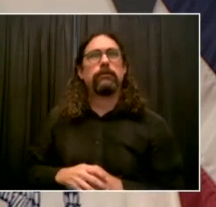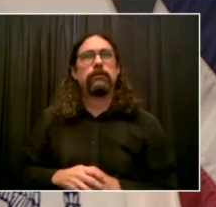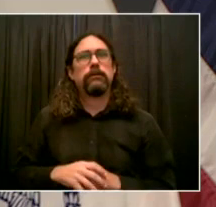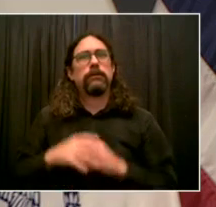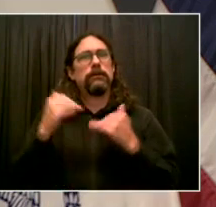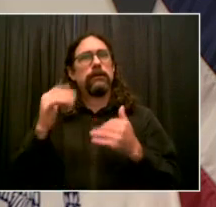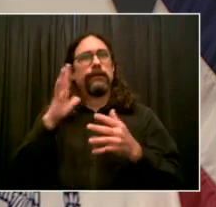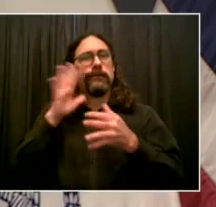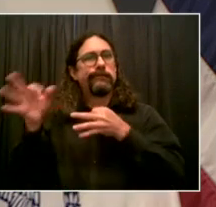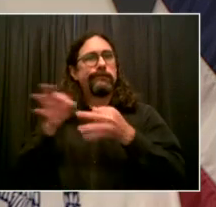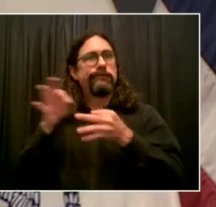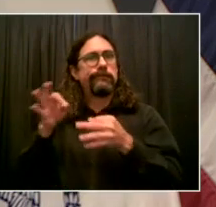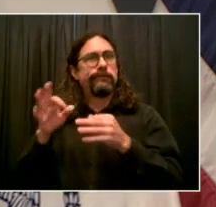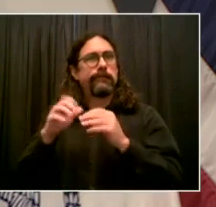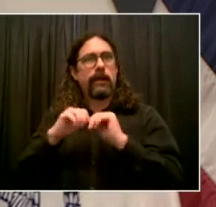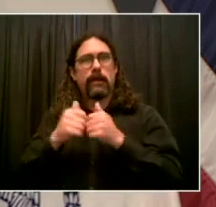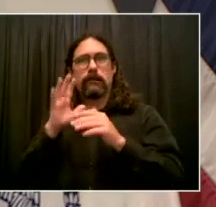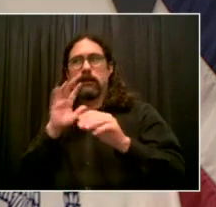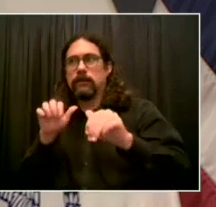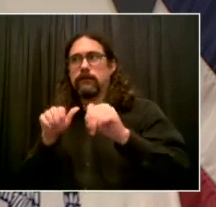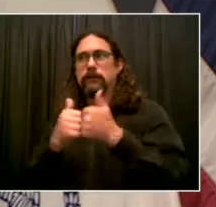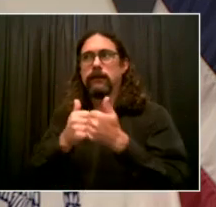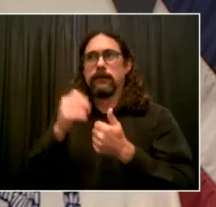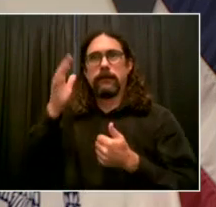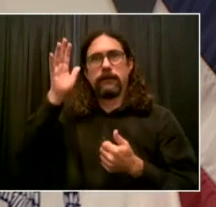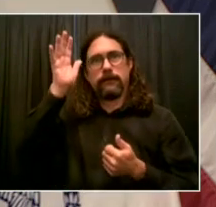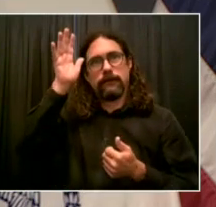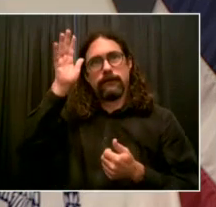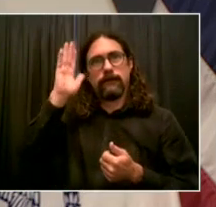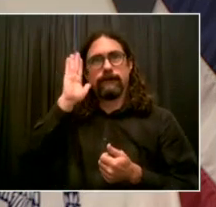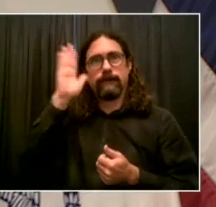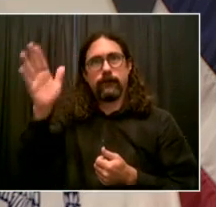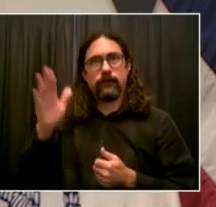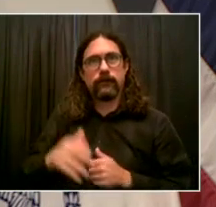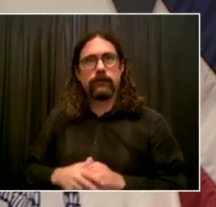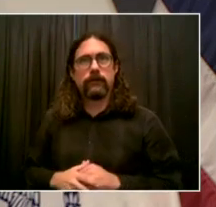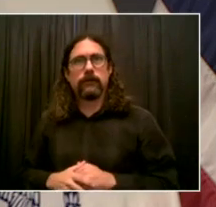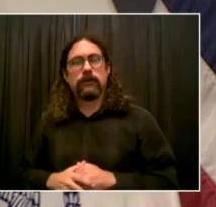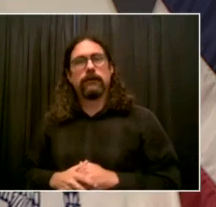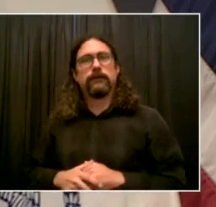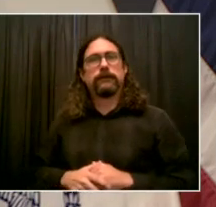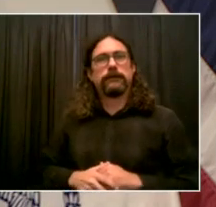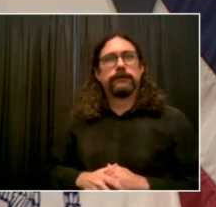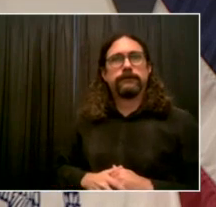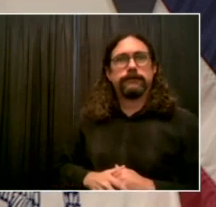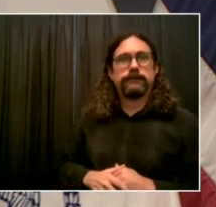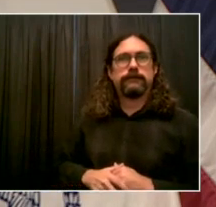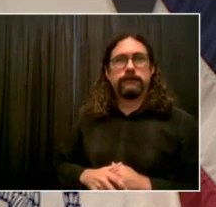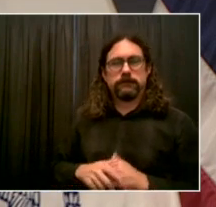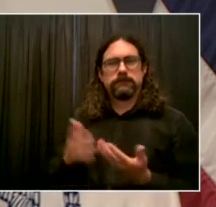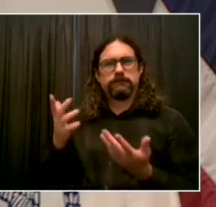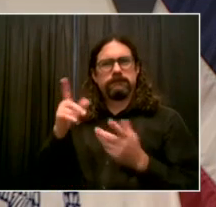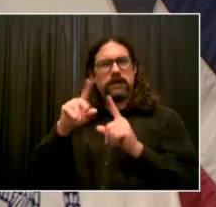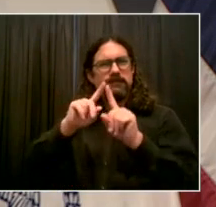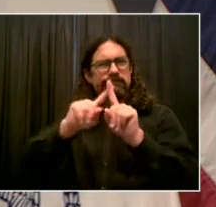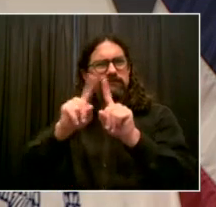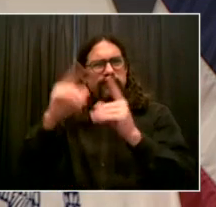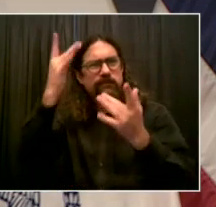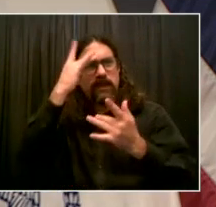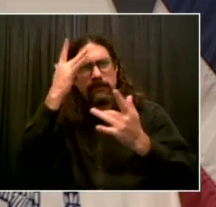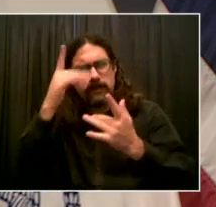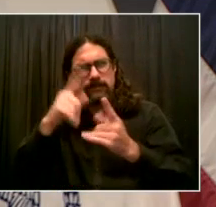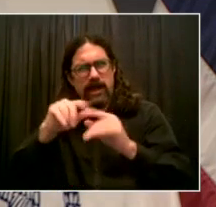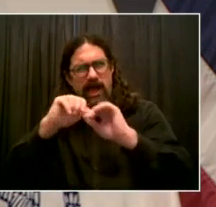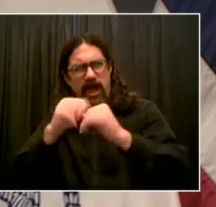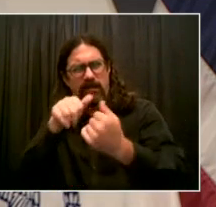this disease, how we do things differently, how we address this ever changing situation. We've been so proud to hear her voice so